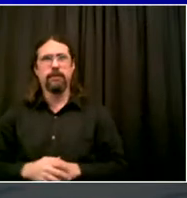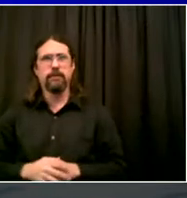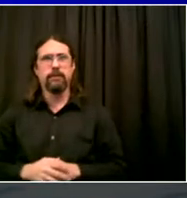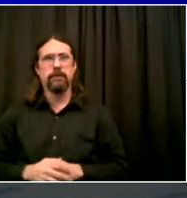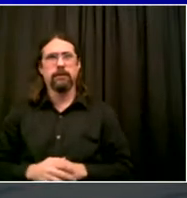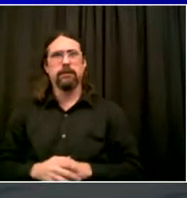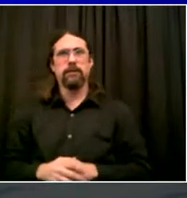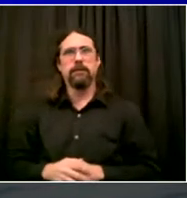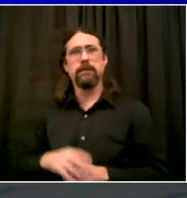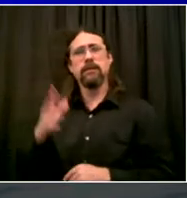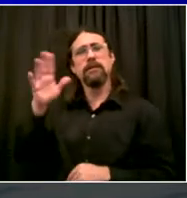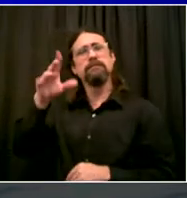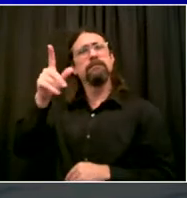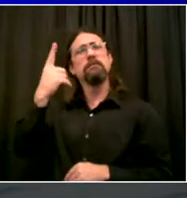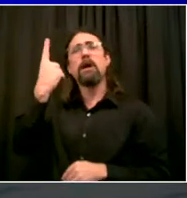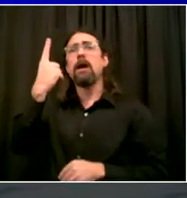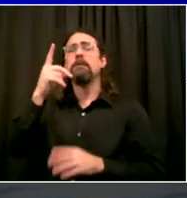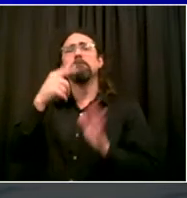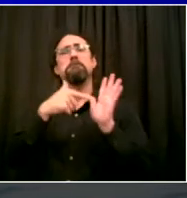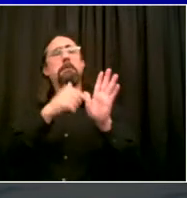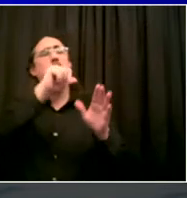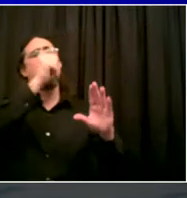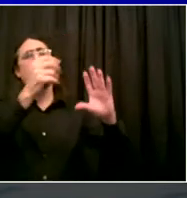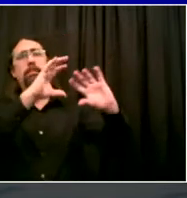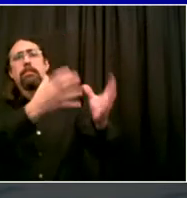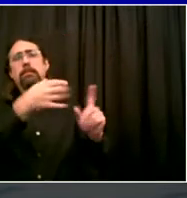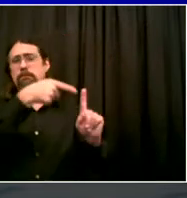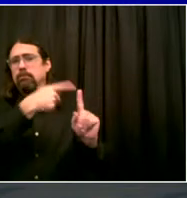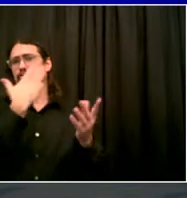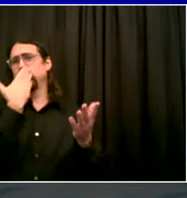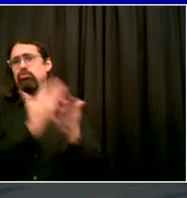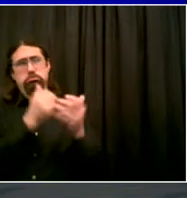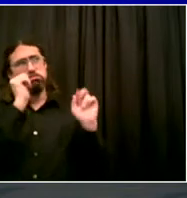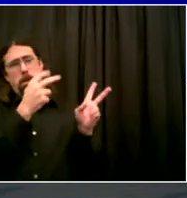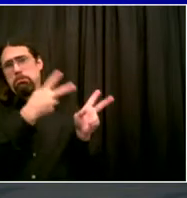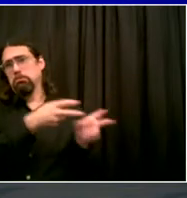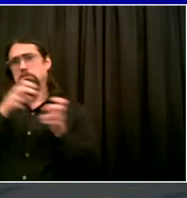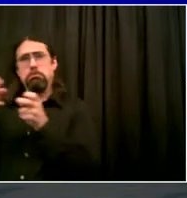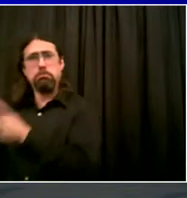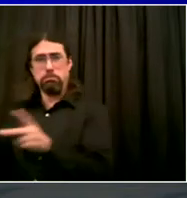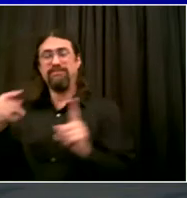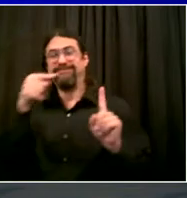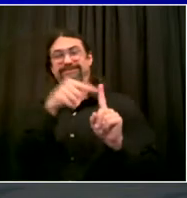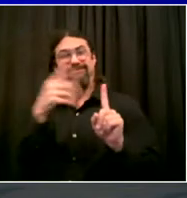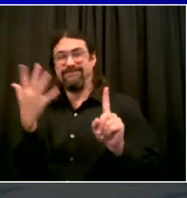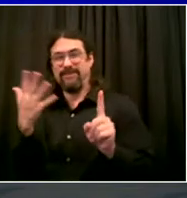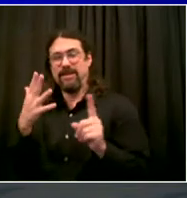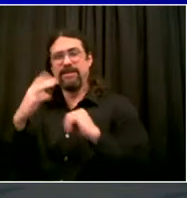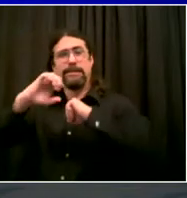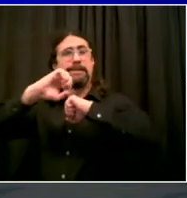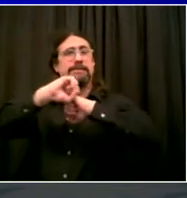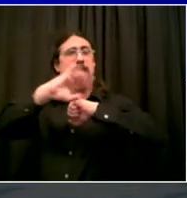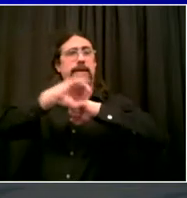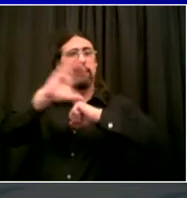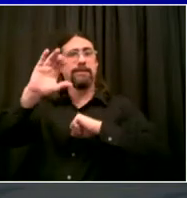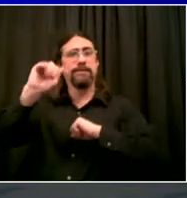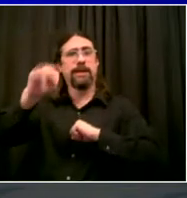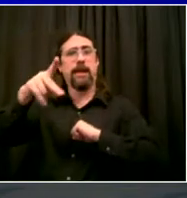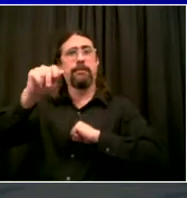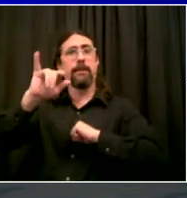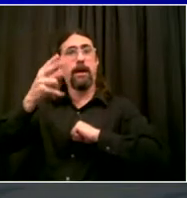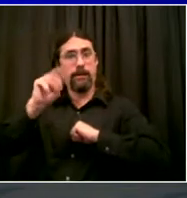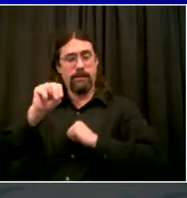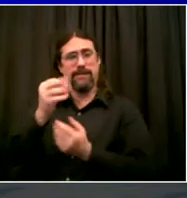so perfectly with the campaign finance board. But what we can also say is it is a modern professional organization. It is not